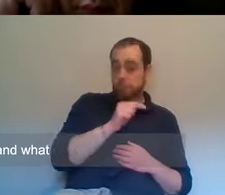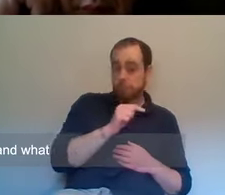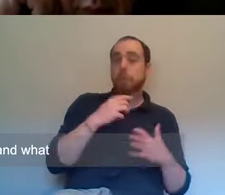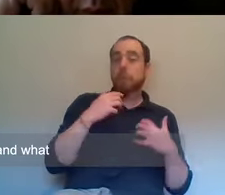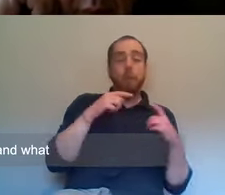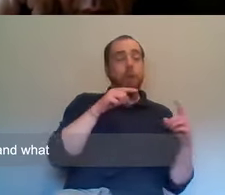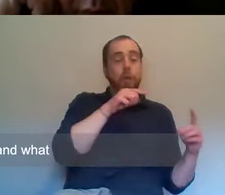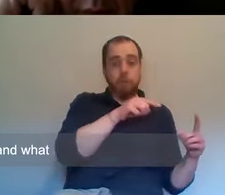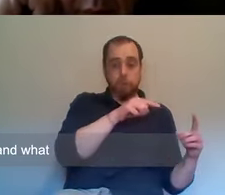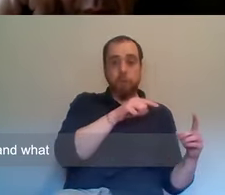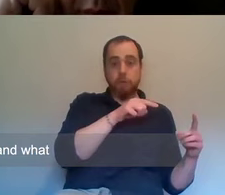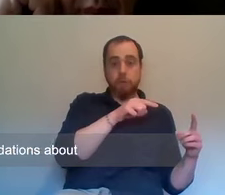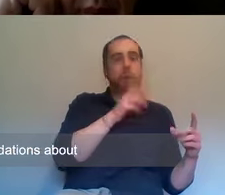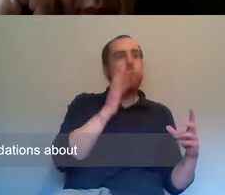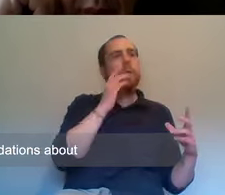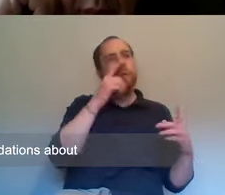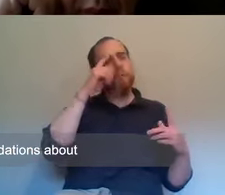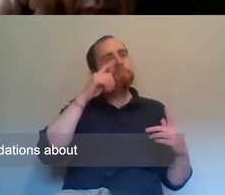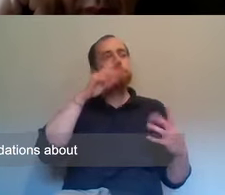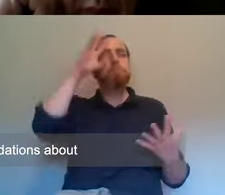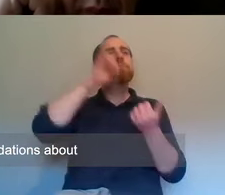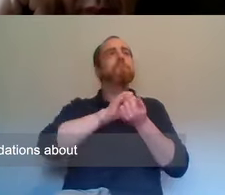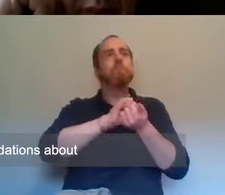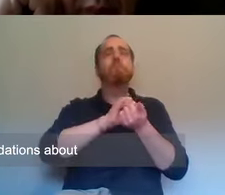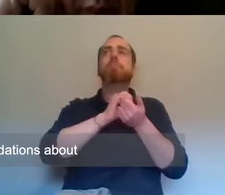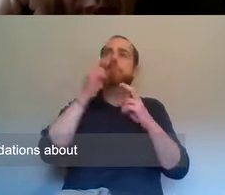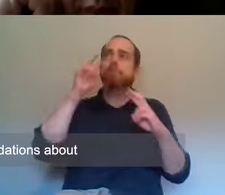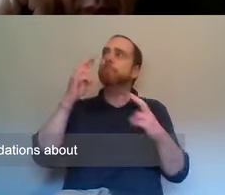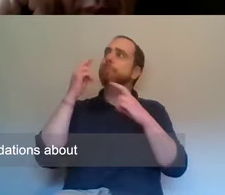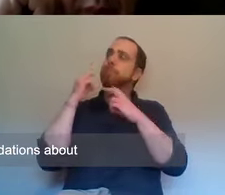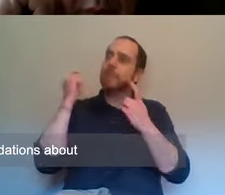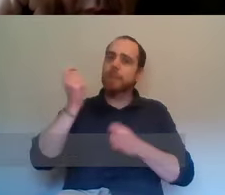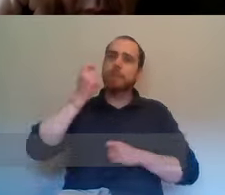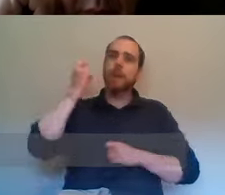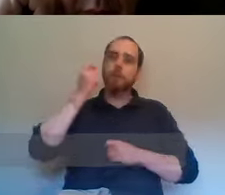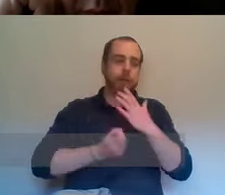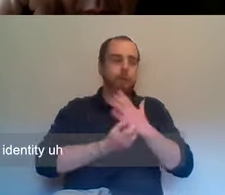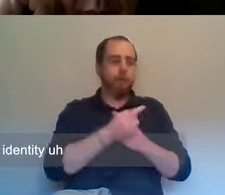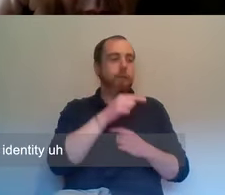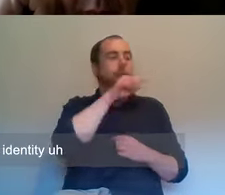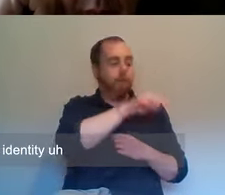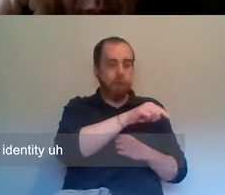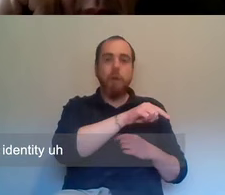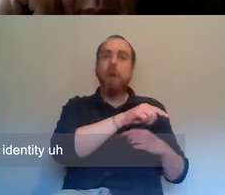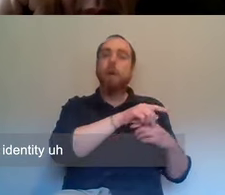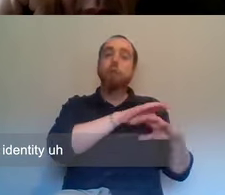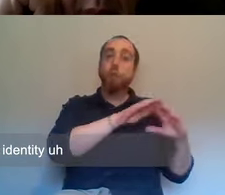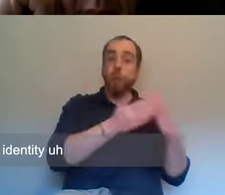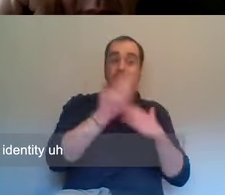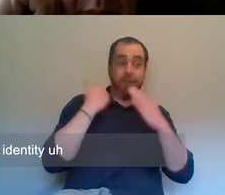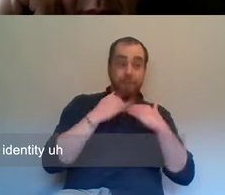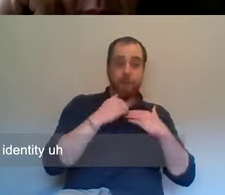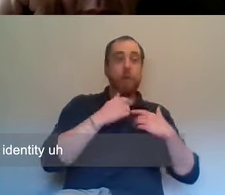history. And what we're remembering is validations about what our, our identities, our ethnic identity, uh,